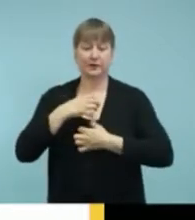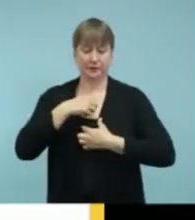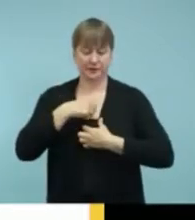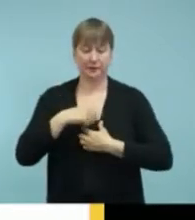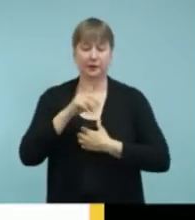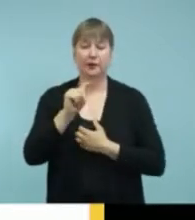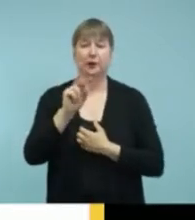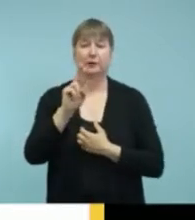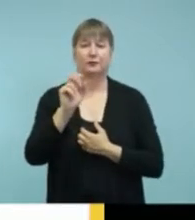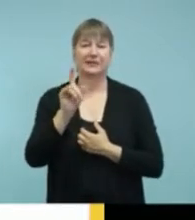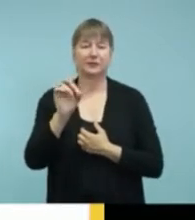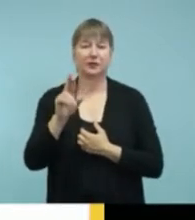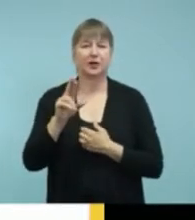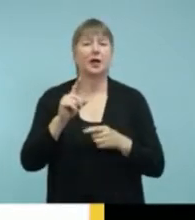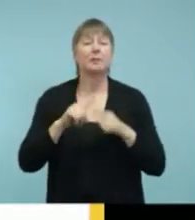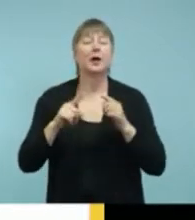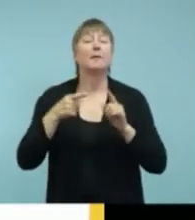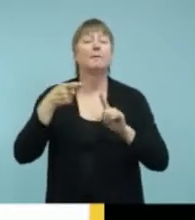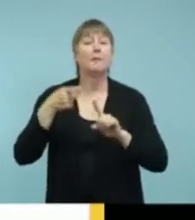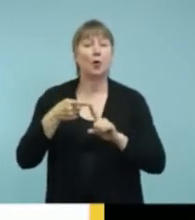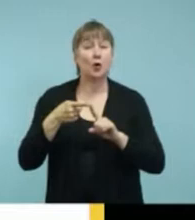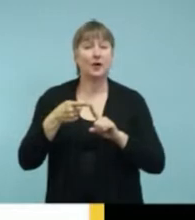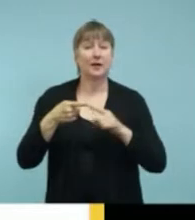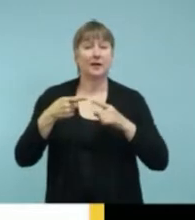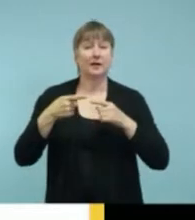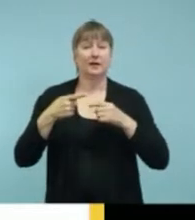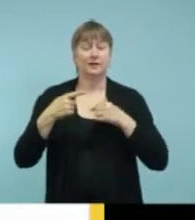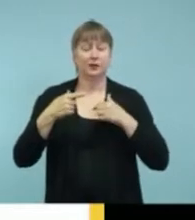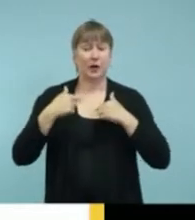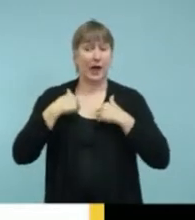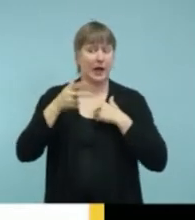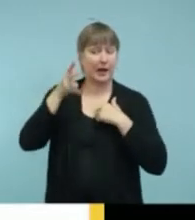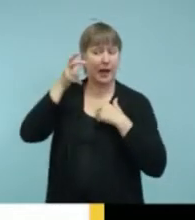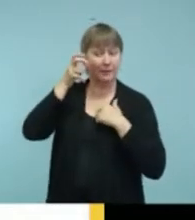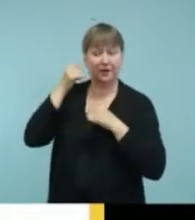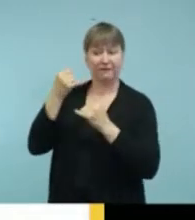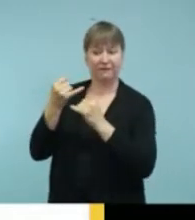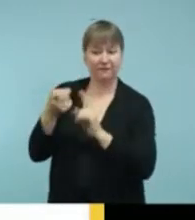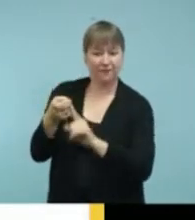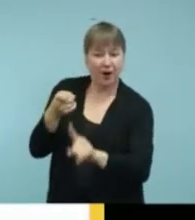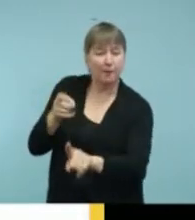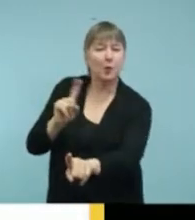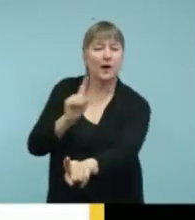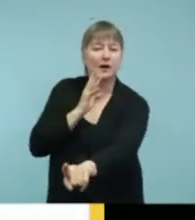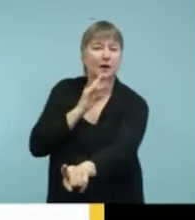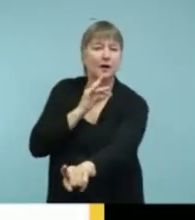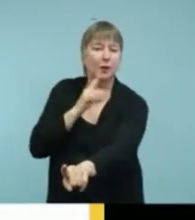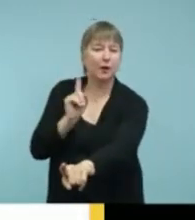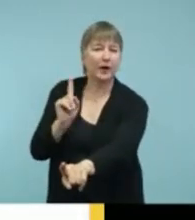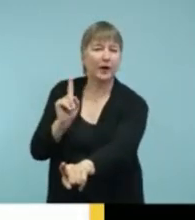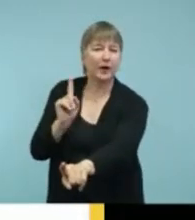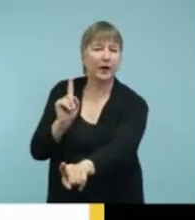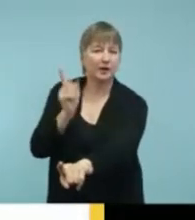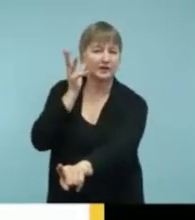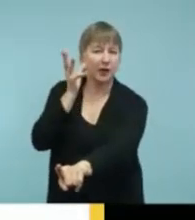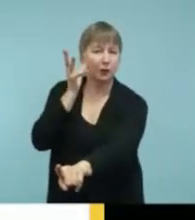going directly from the sound source to the amplification. Now, the next slide talks about cochlear, or I'm